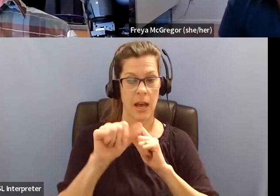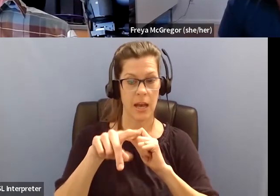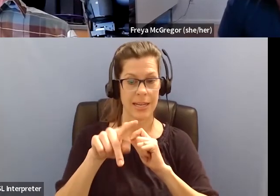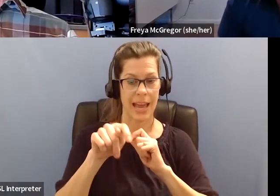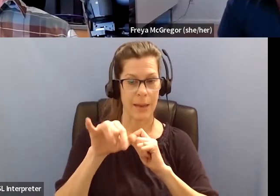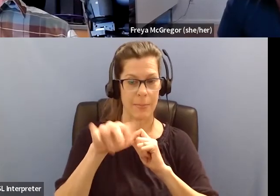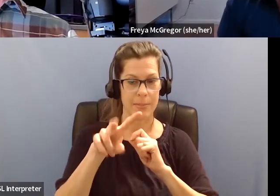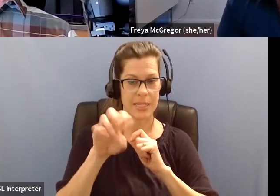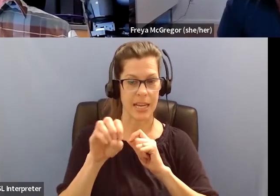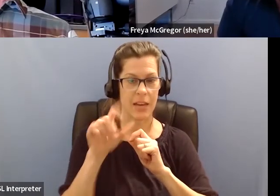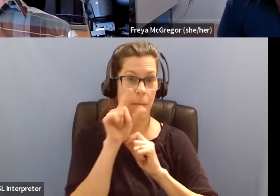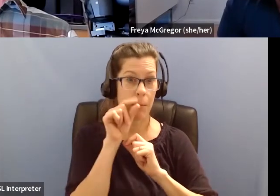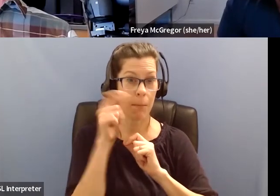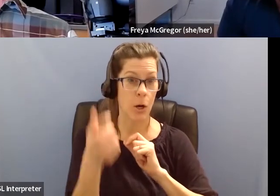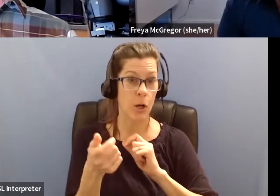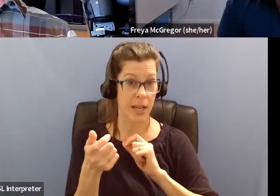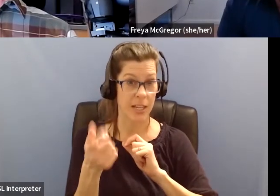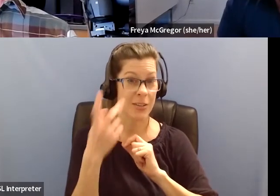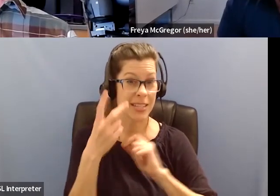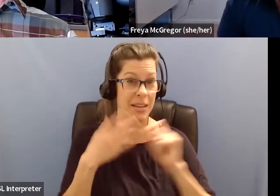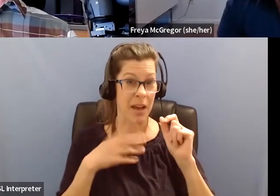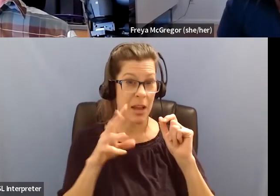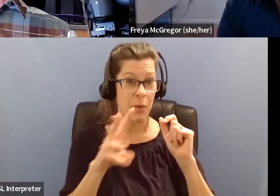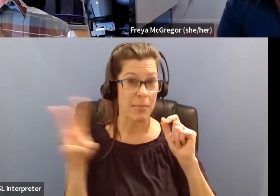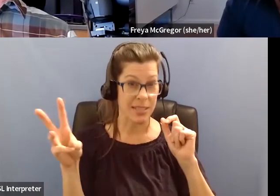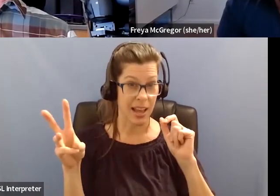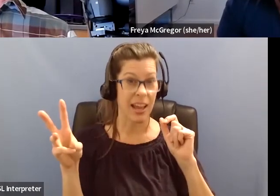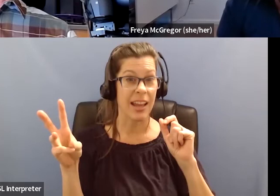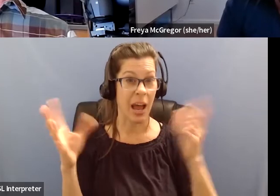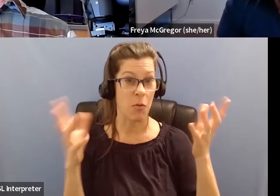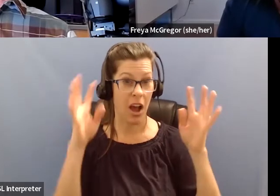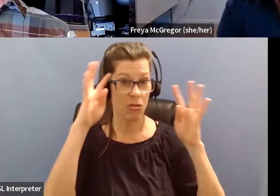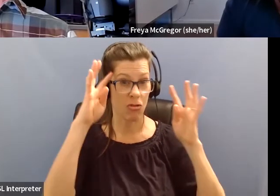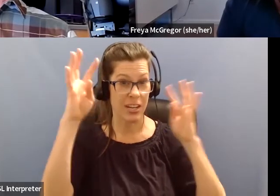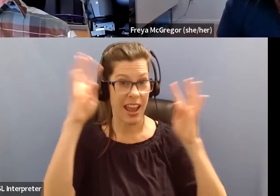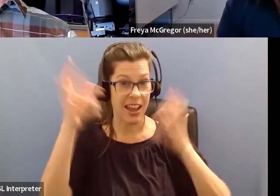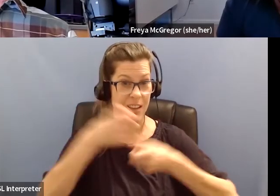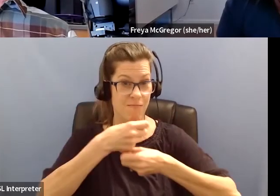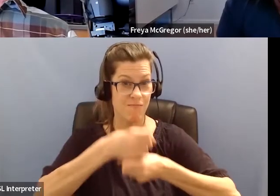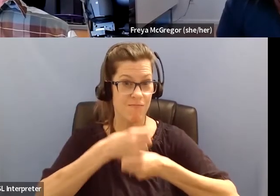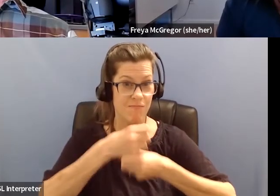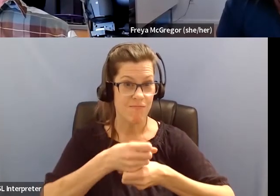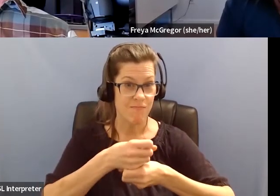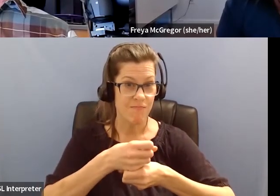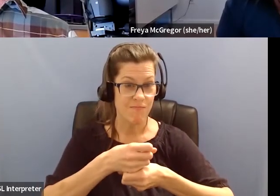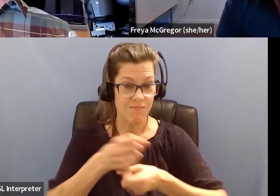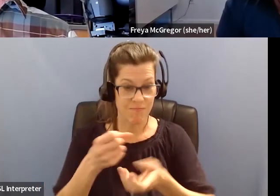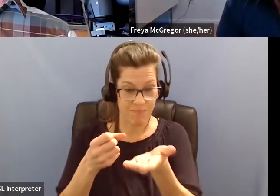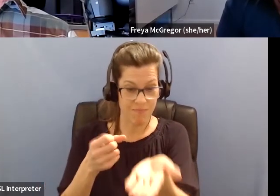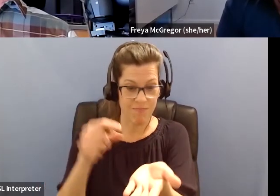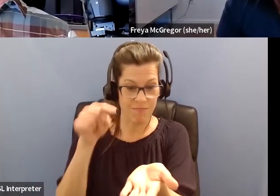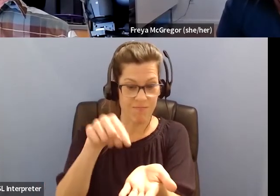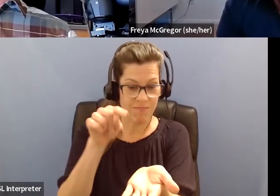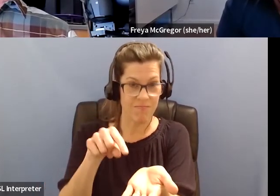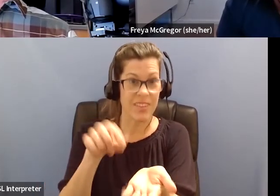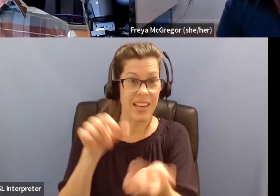and you'll see it on my website, is to create something that is adjustable